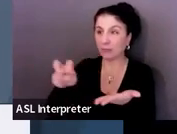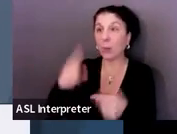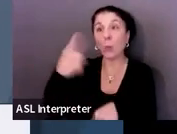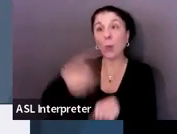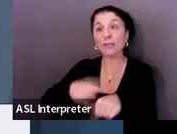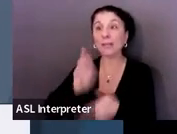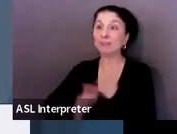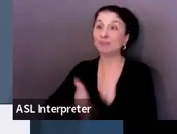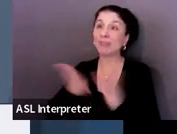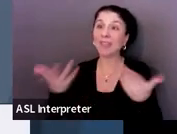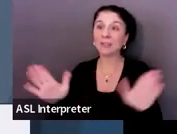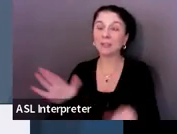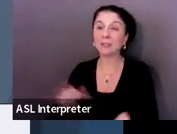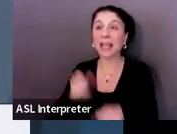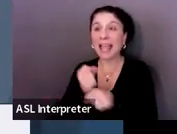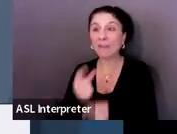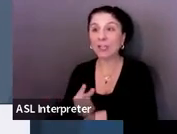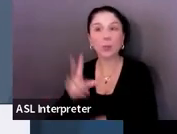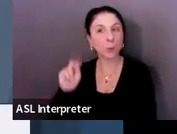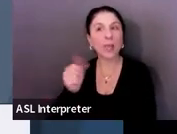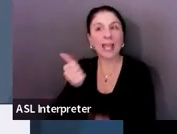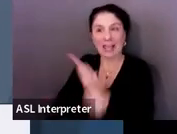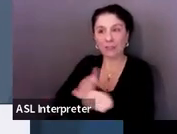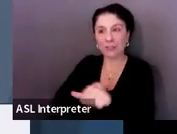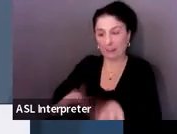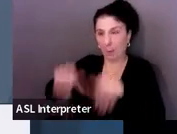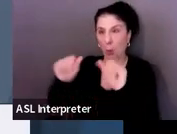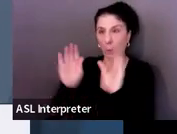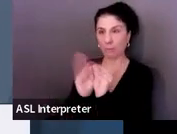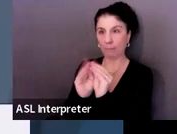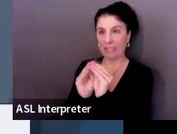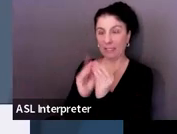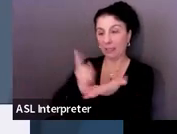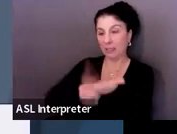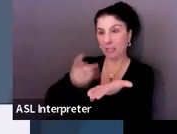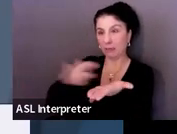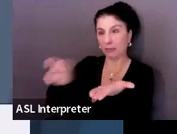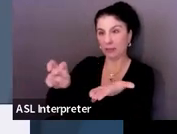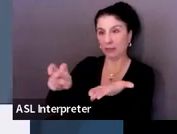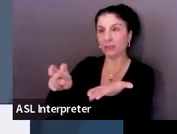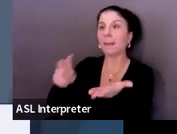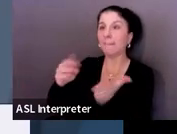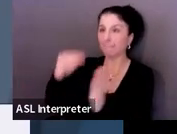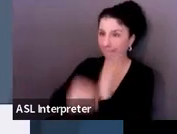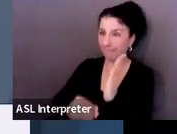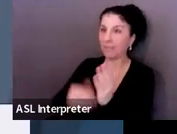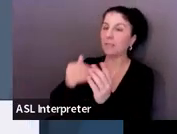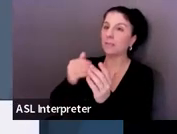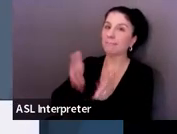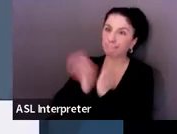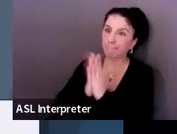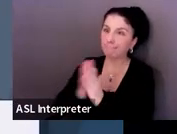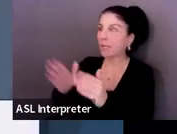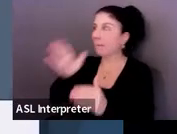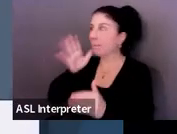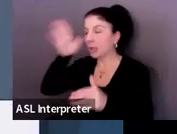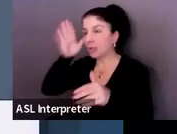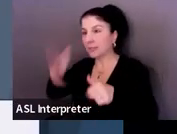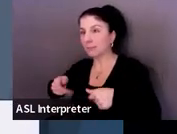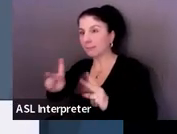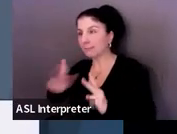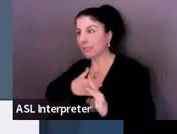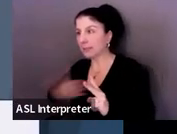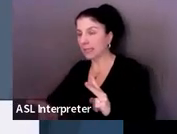done. It's not in every year. It's every single meeting where transition planning is discussed. So we know that's a lot.